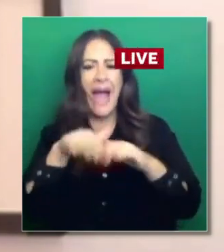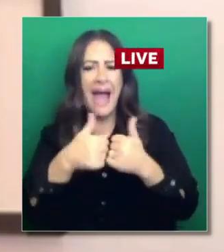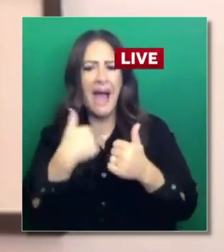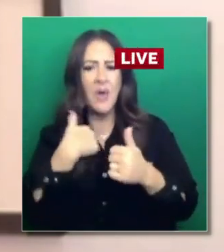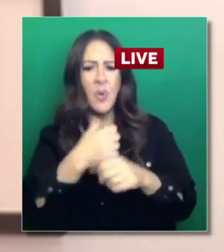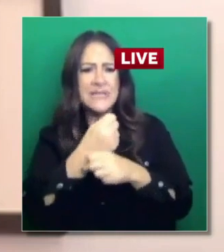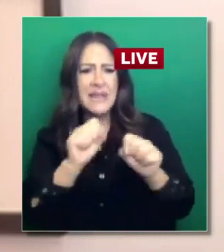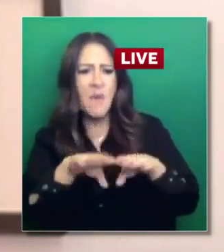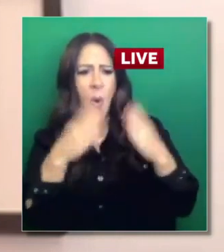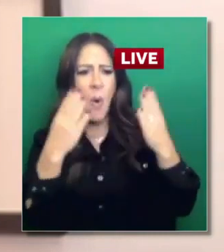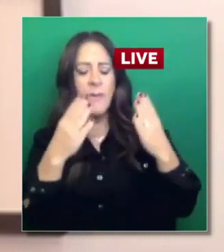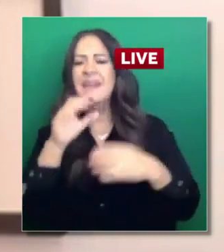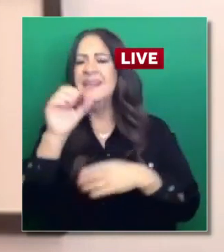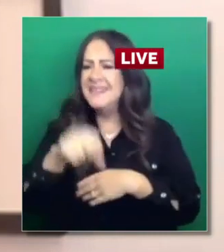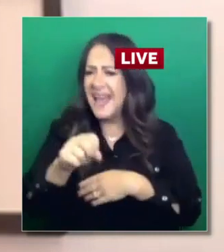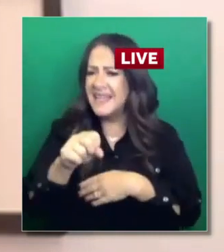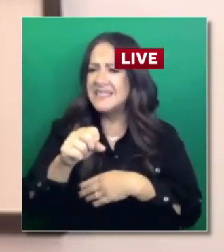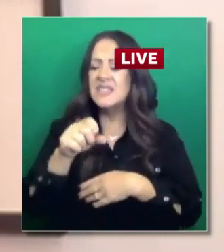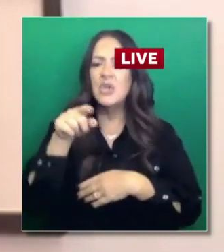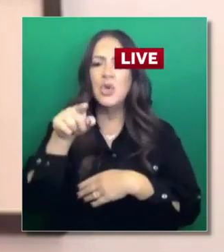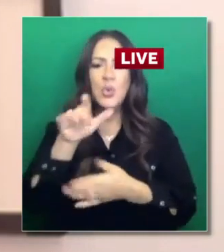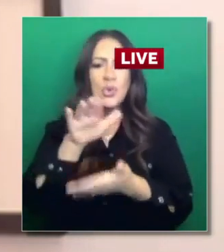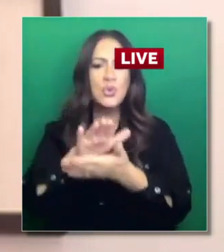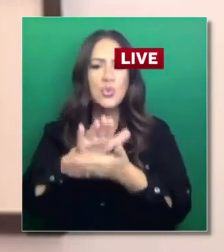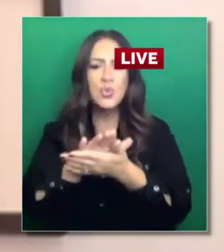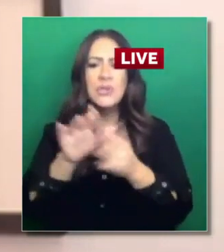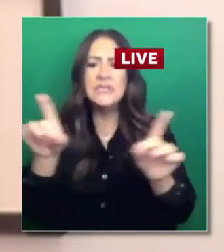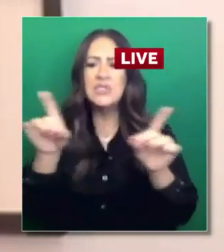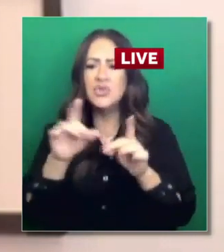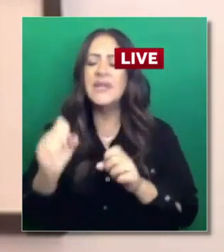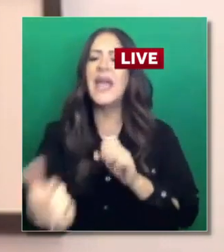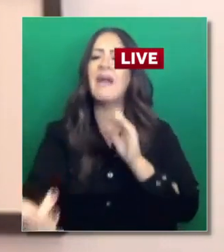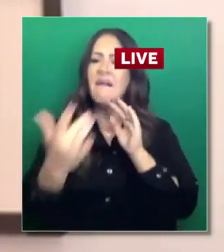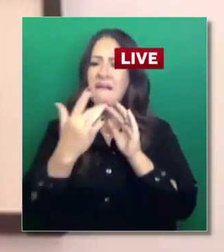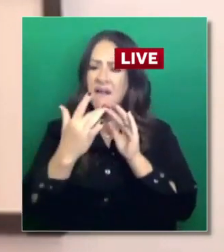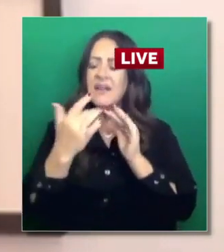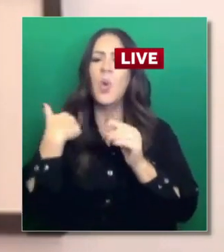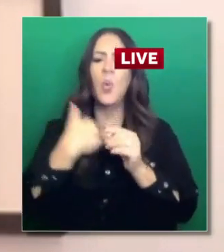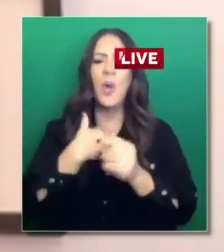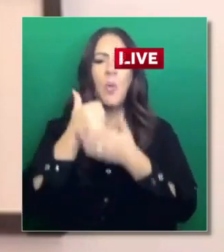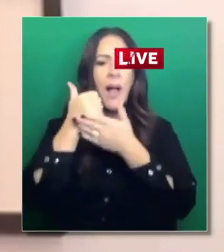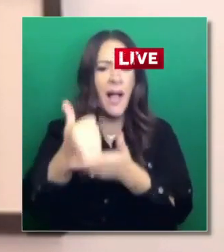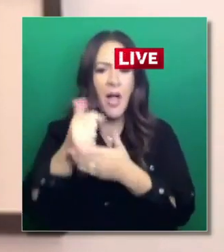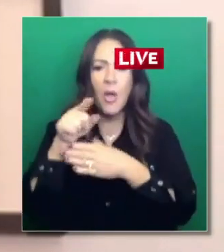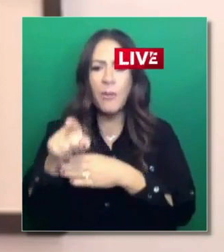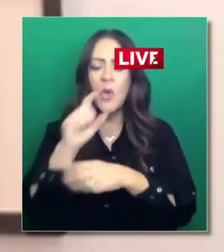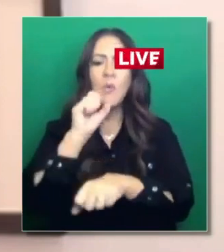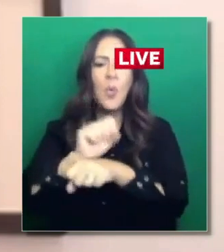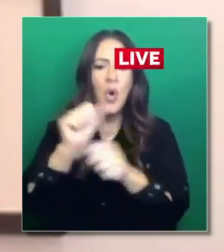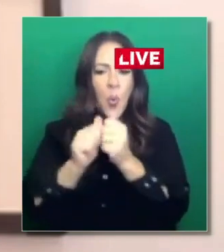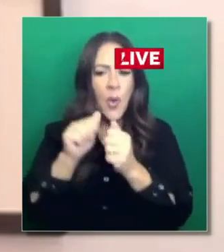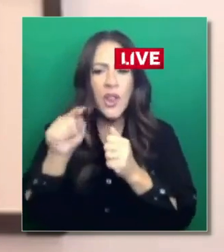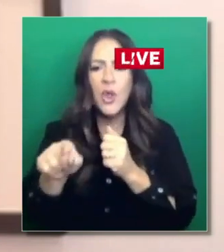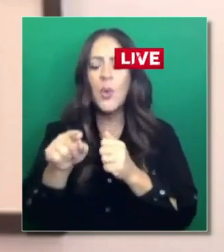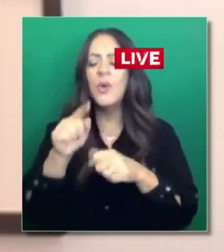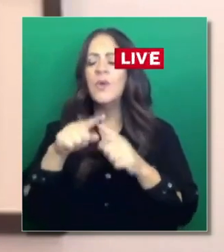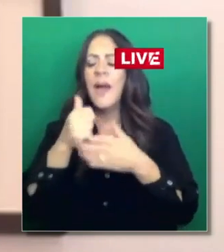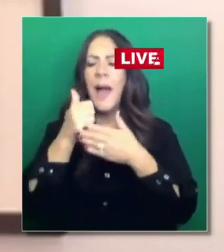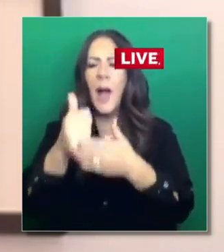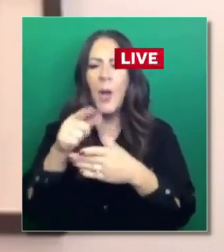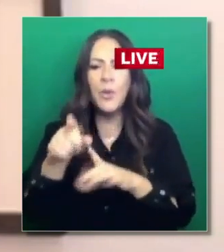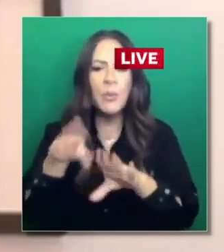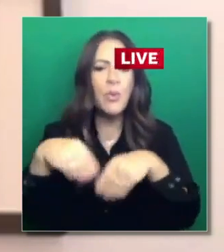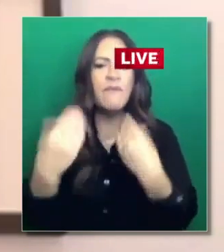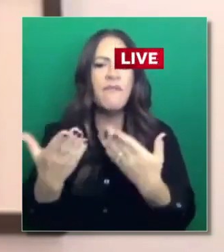And we look forward to working with them, the administration, the legislature, the state board, the Department of Public Health, and others to really provide